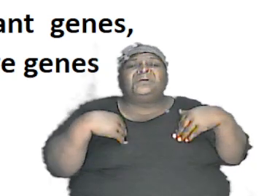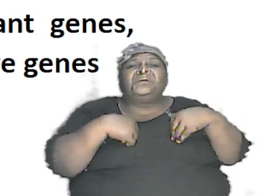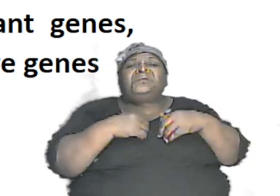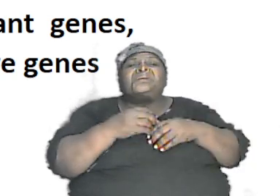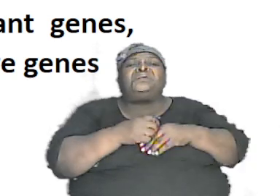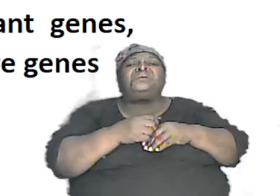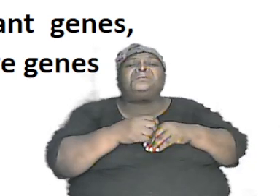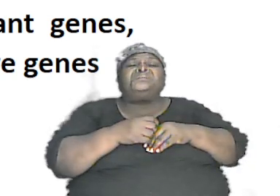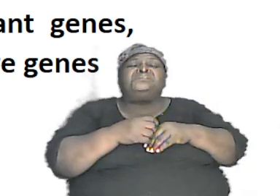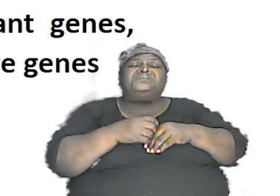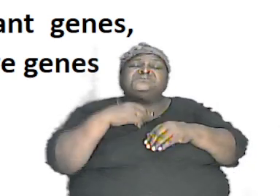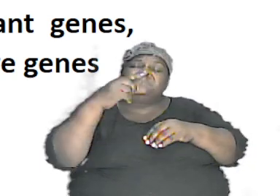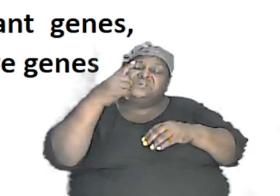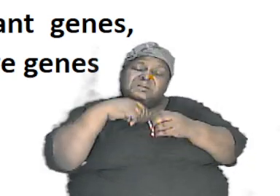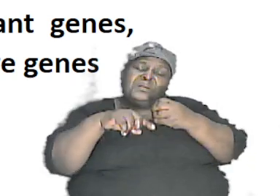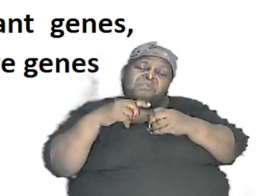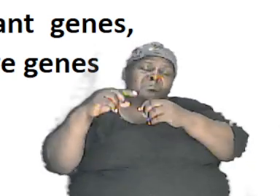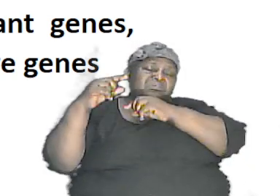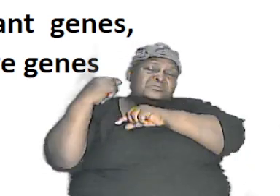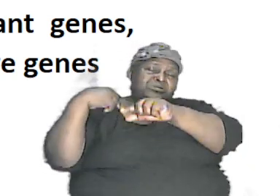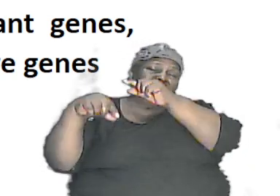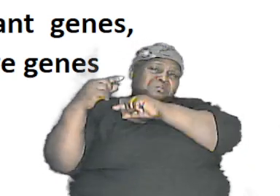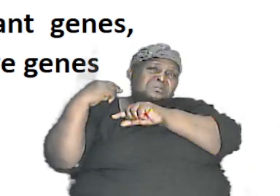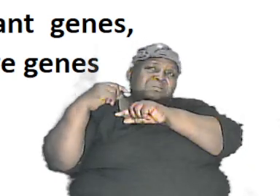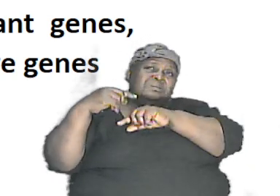you talk about genetics you're looking at how